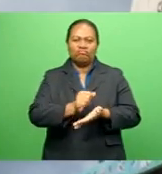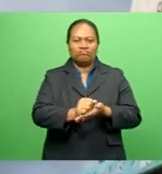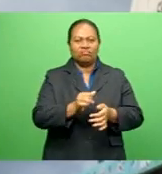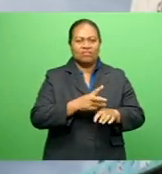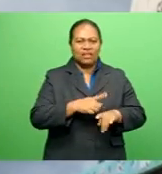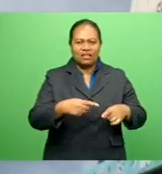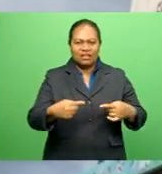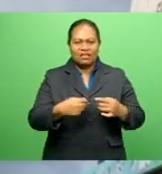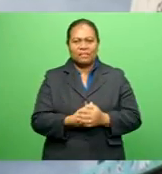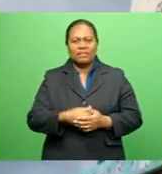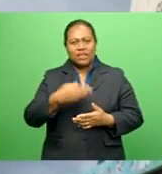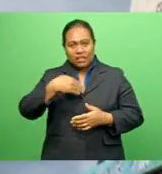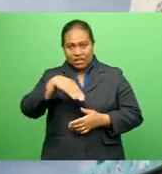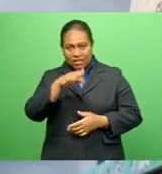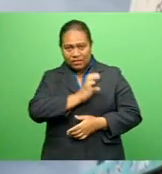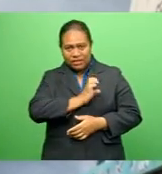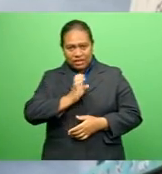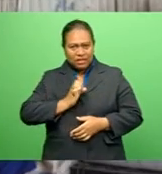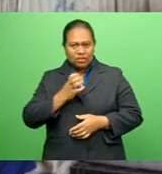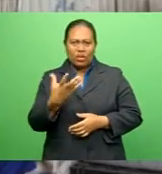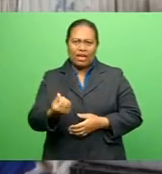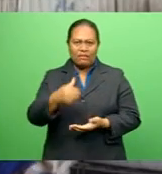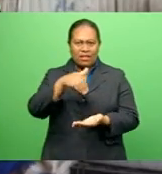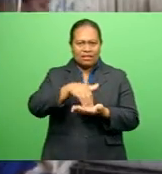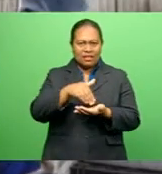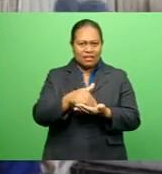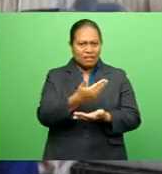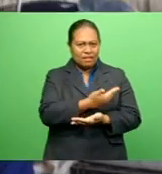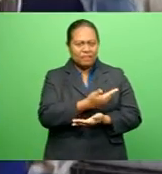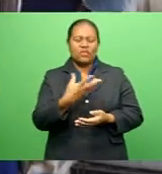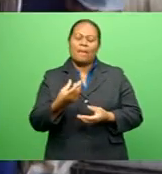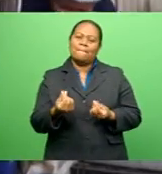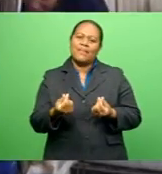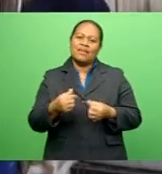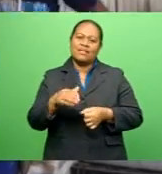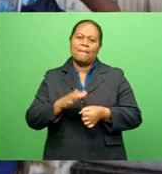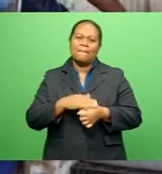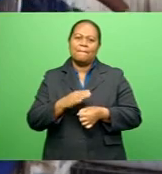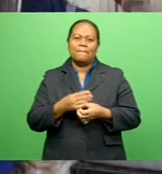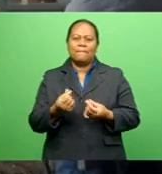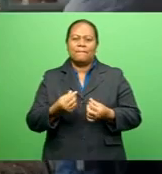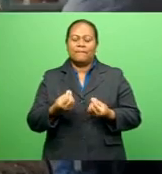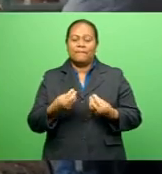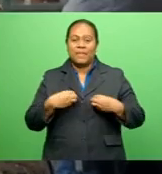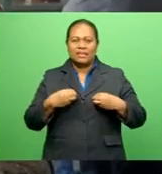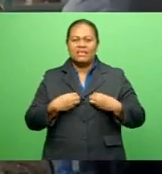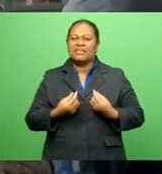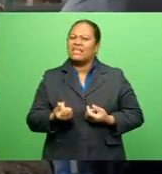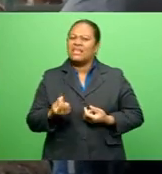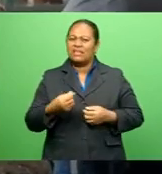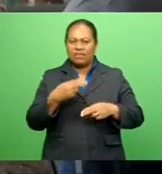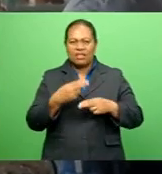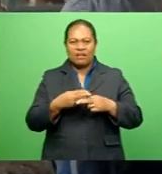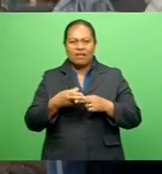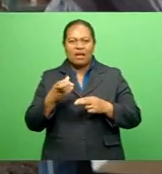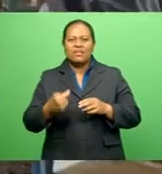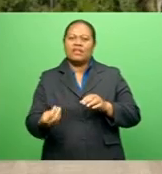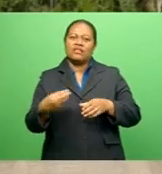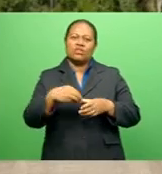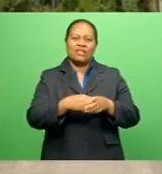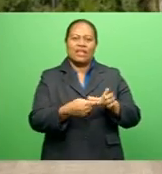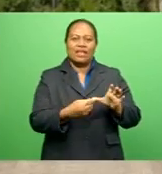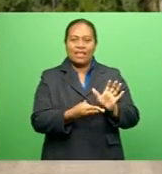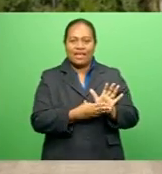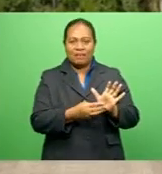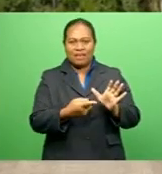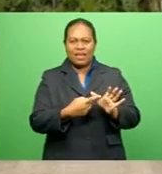Executive Alvin Sharma says setting up these hubs will make business easier for rural farmers He says this is part of the AMA's rural and